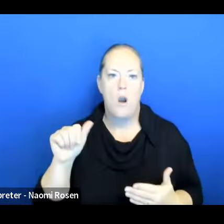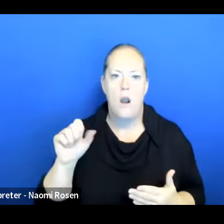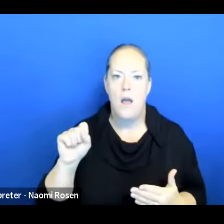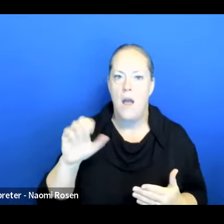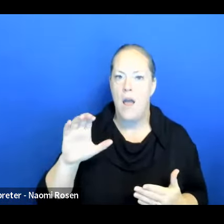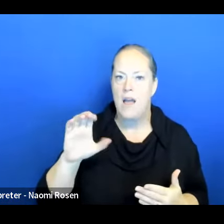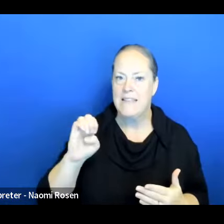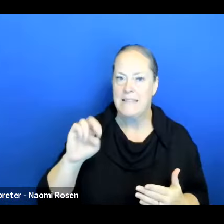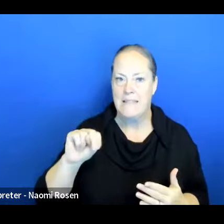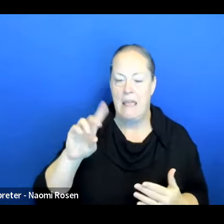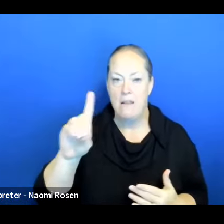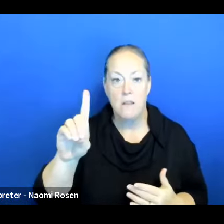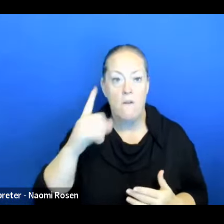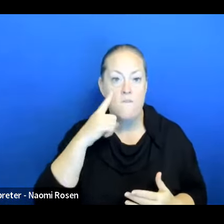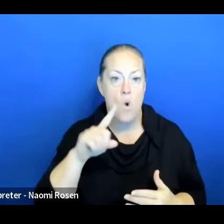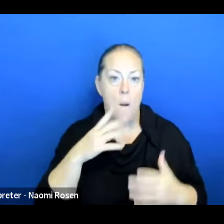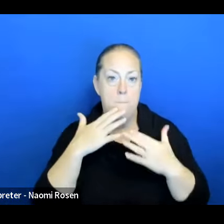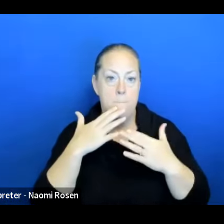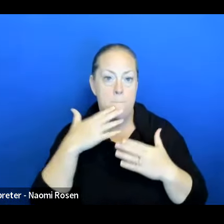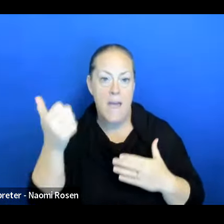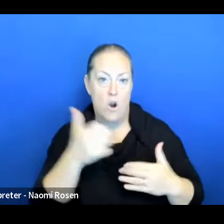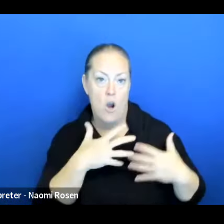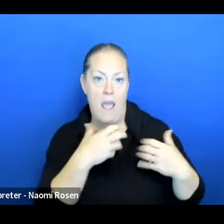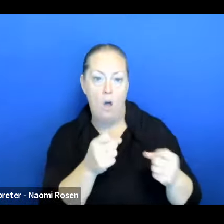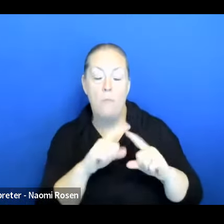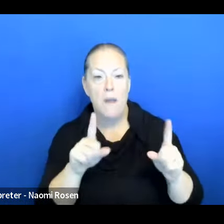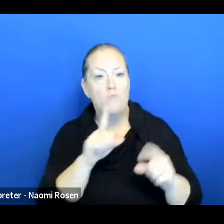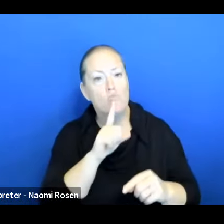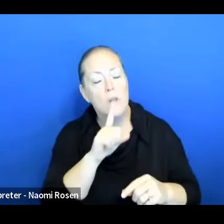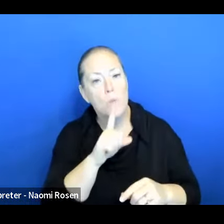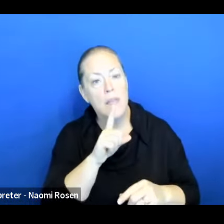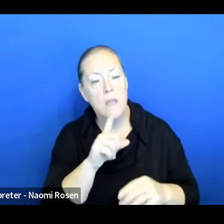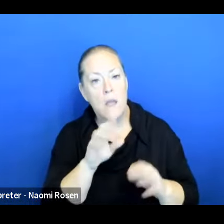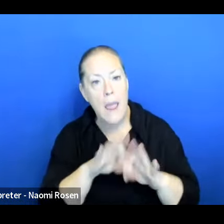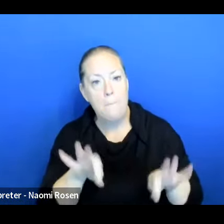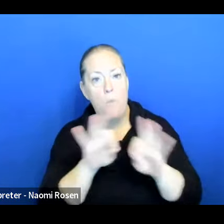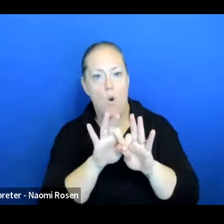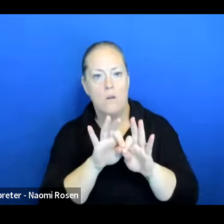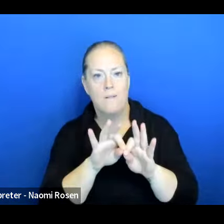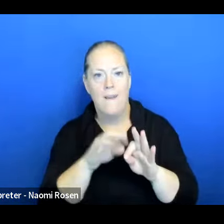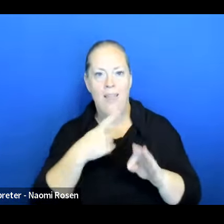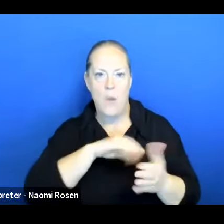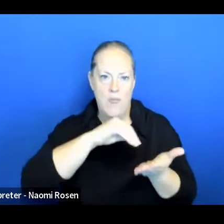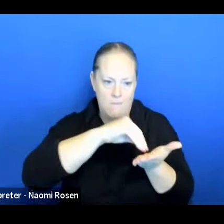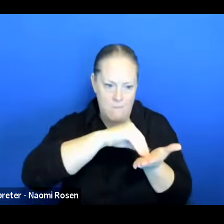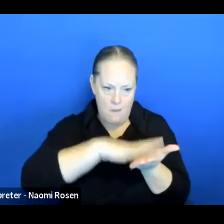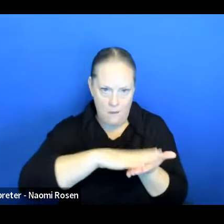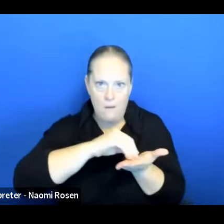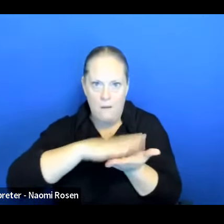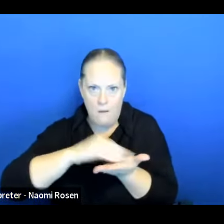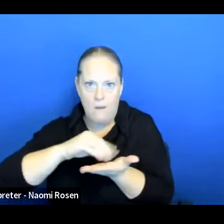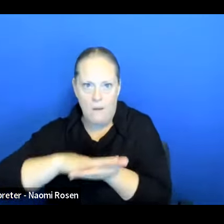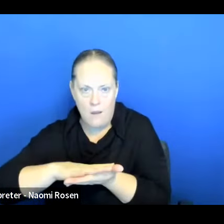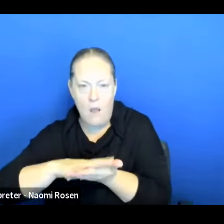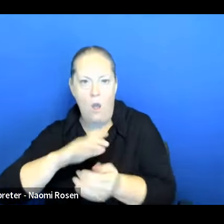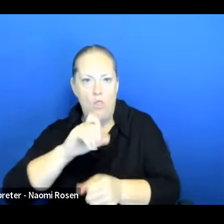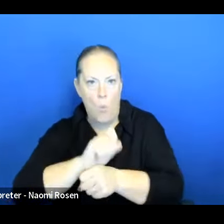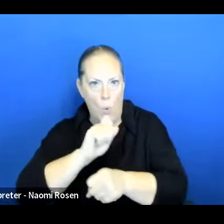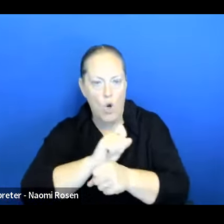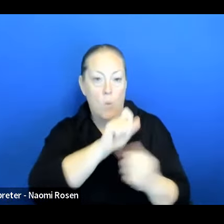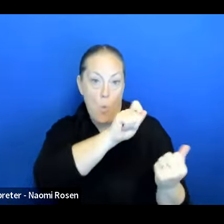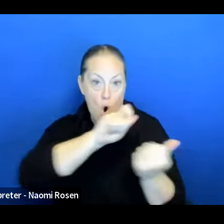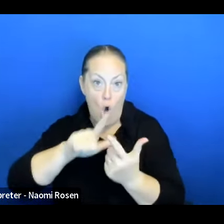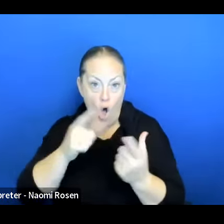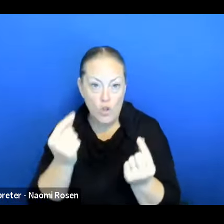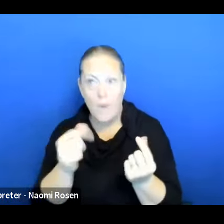but it's very important that it is written in paper and put out there that the work that we all doing and other